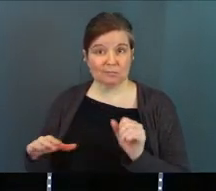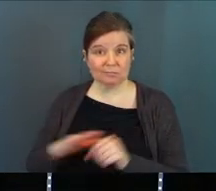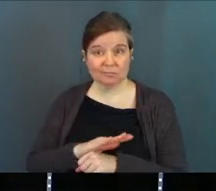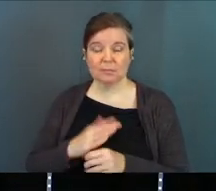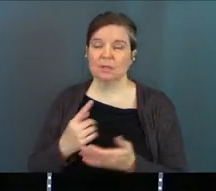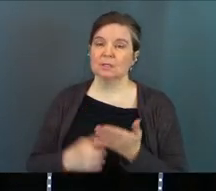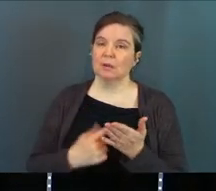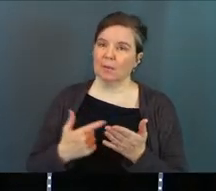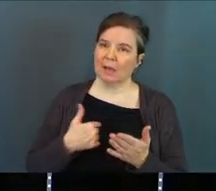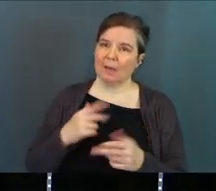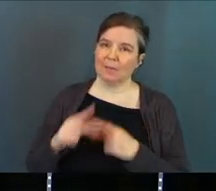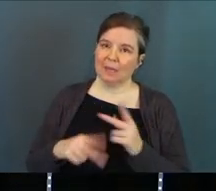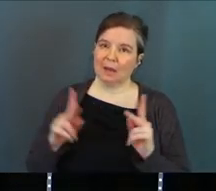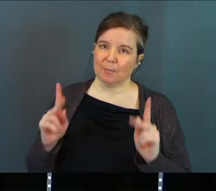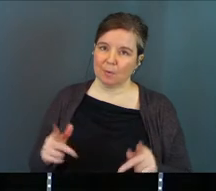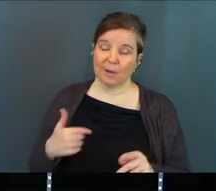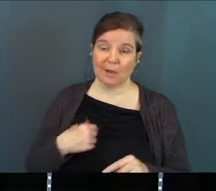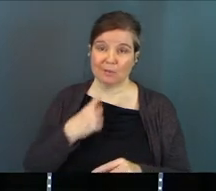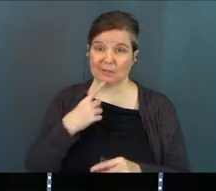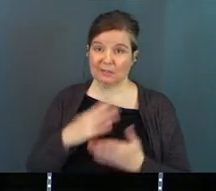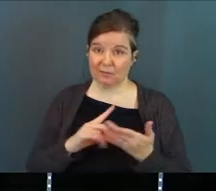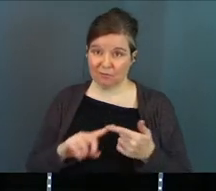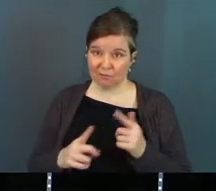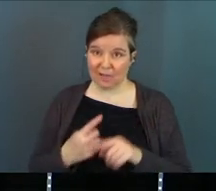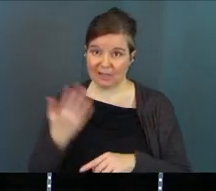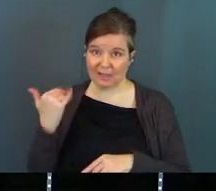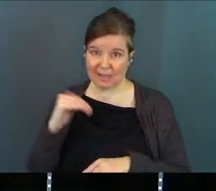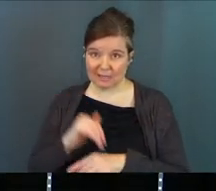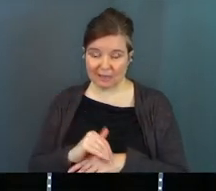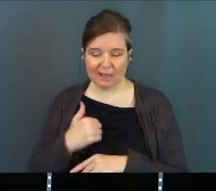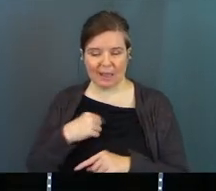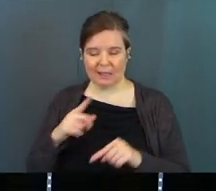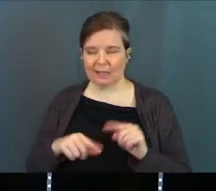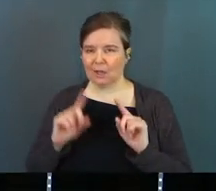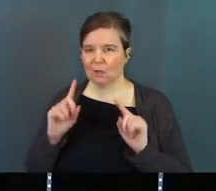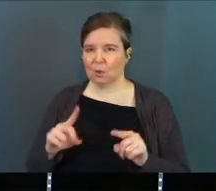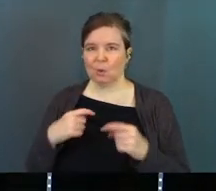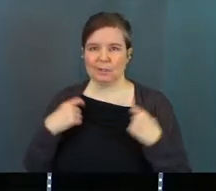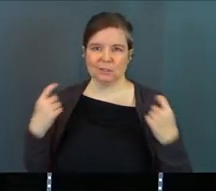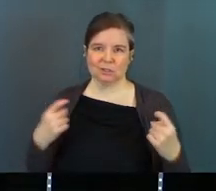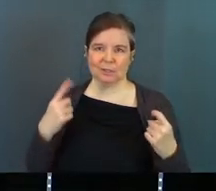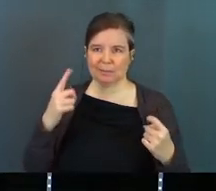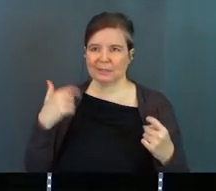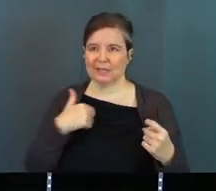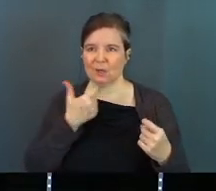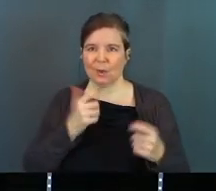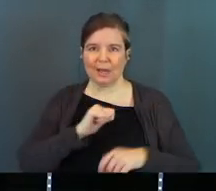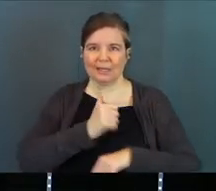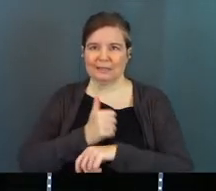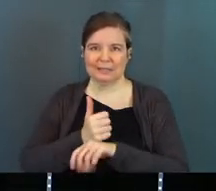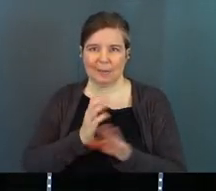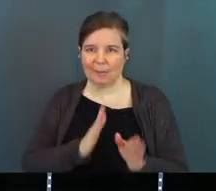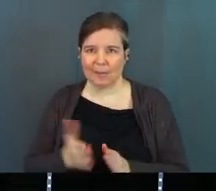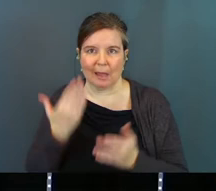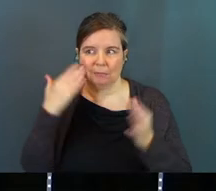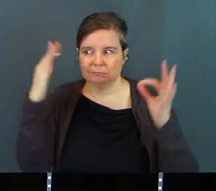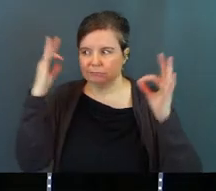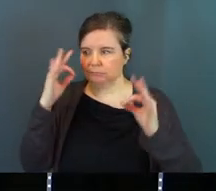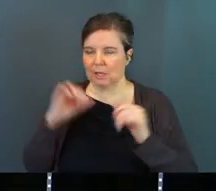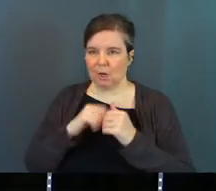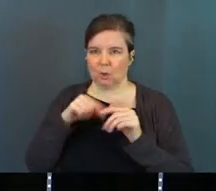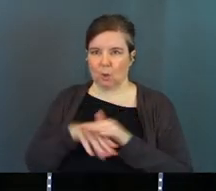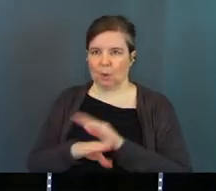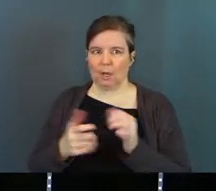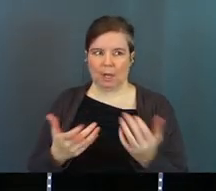help us. Sometimes, I'm the kind of person, I was just telling some friends this last night, it's like, I can't go to like the gym or something like that because I don't know how to set up a plan. Like, I don't know how to